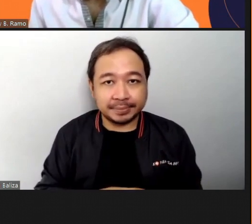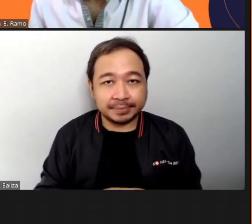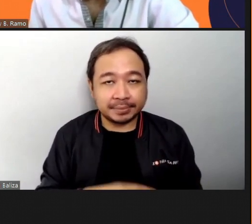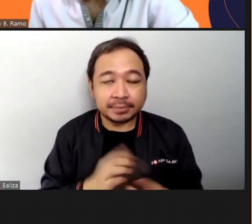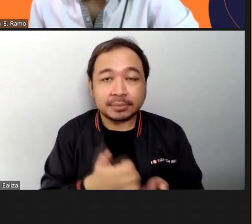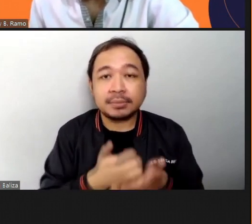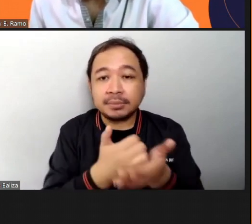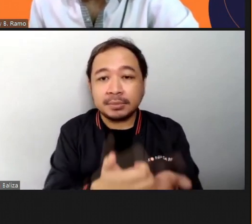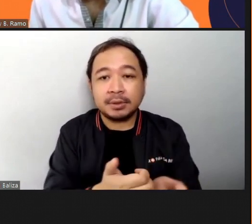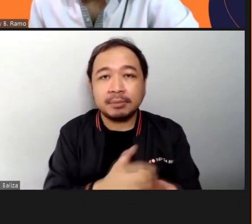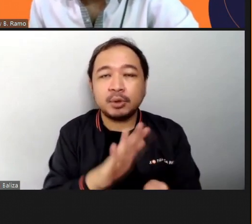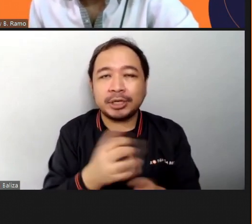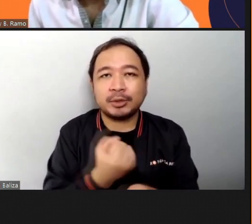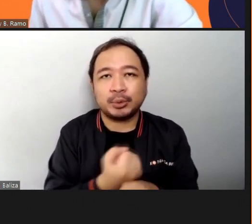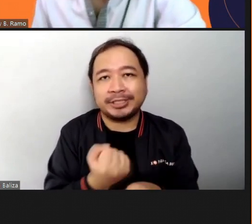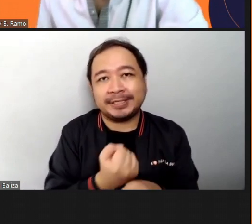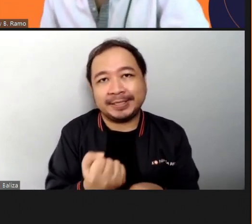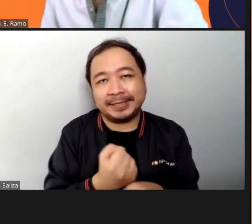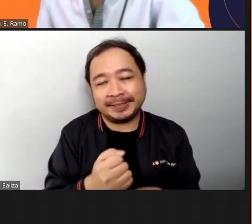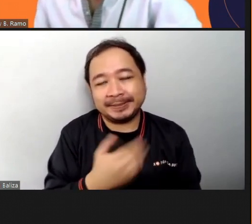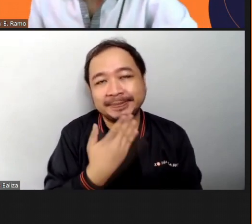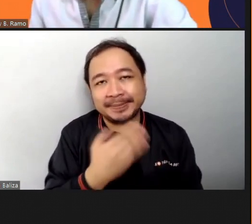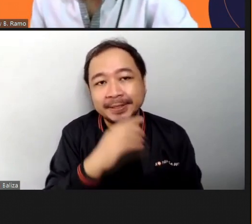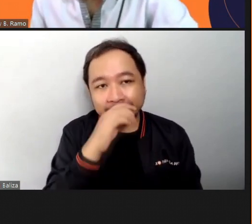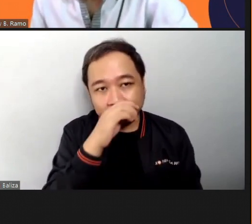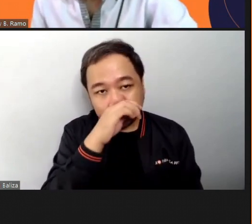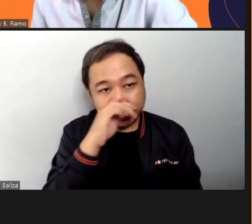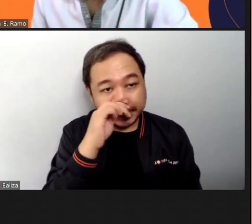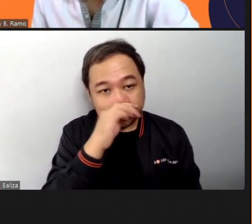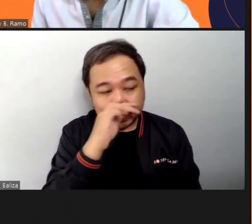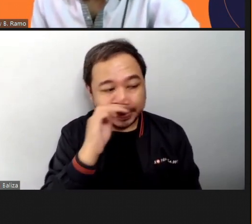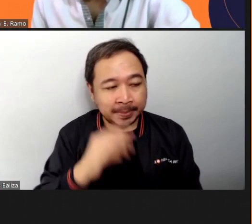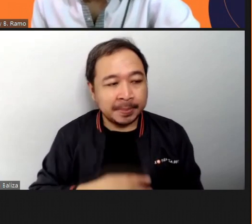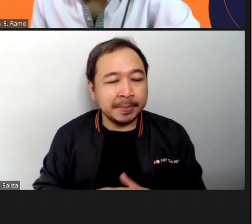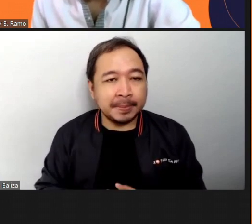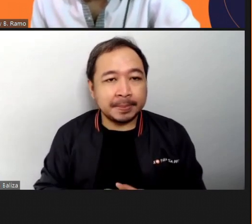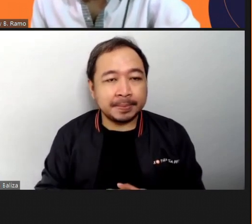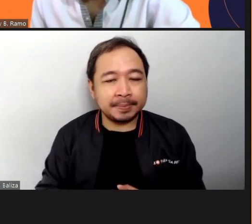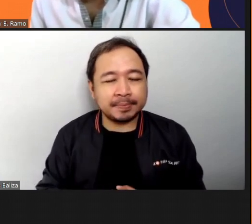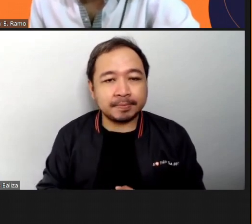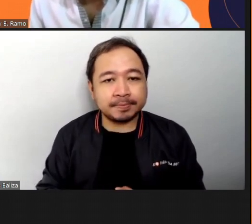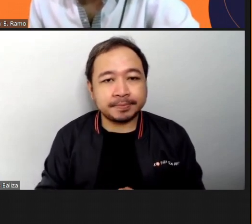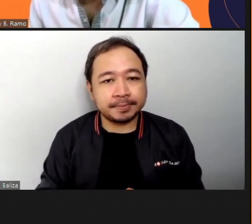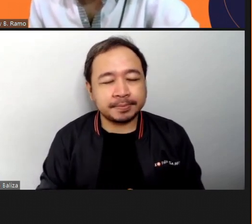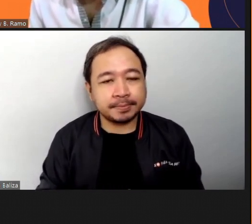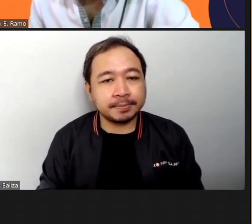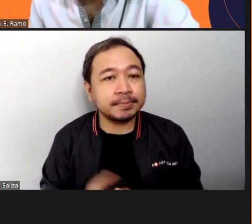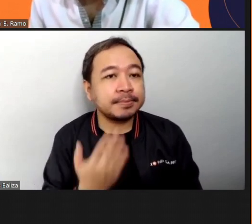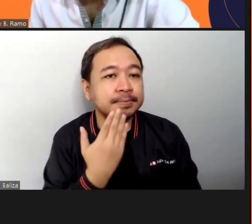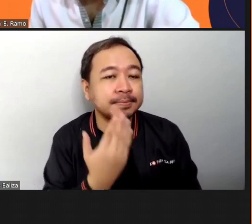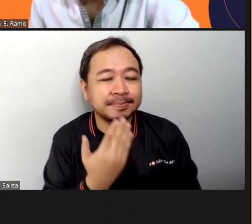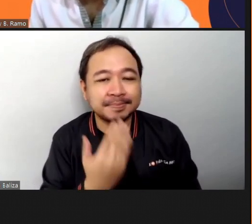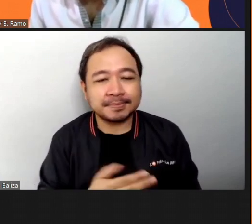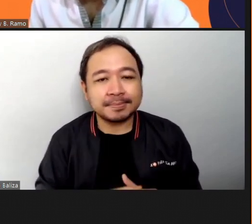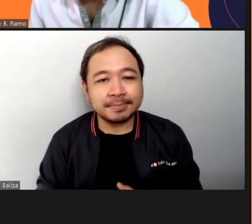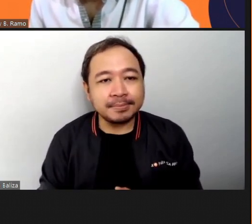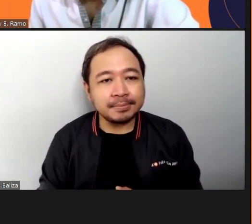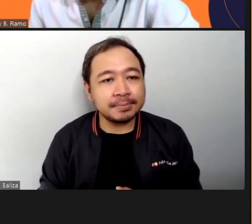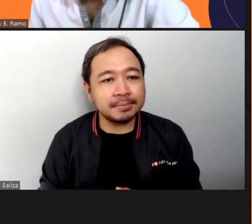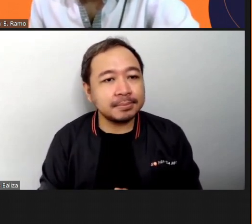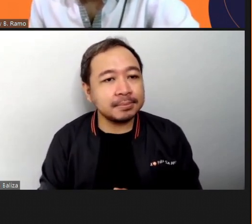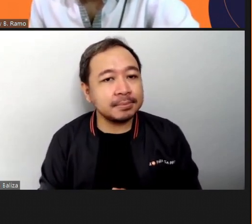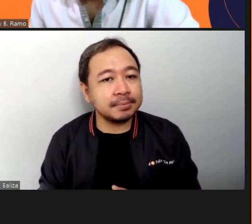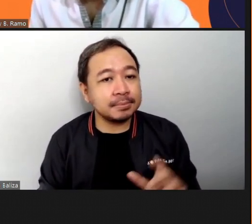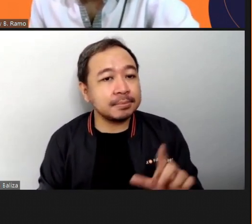you with resiliency thank you thank you dr valderrama and now we have mr